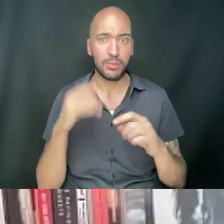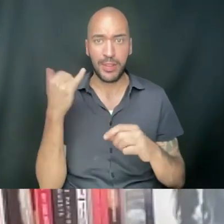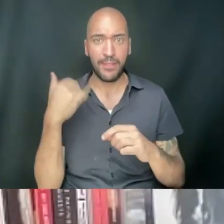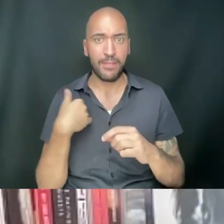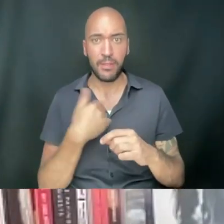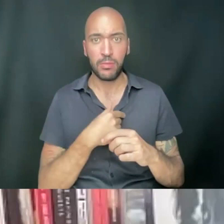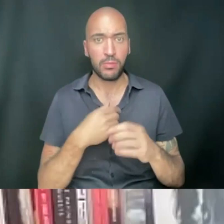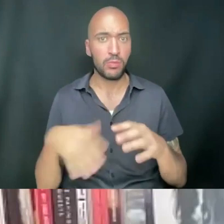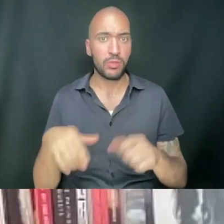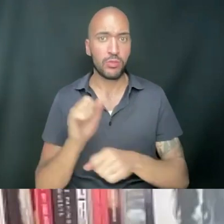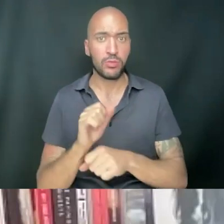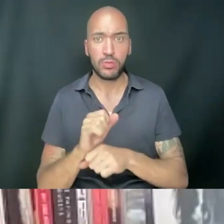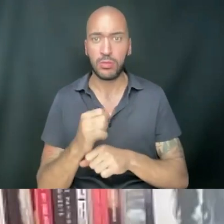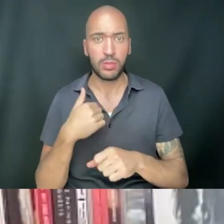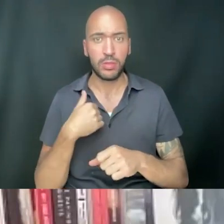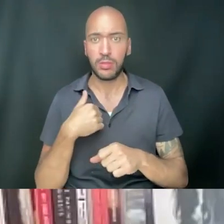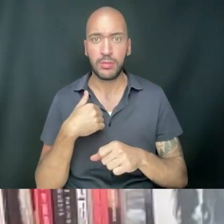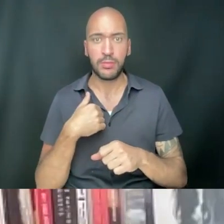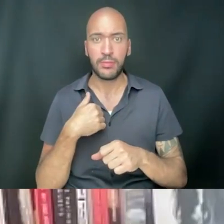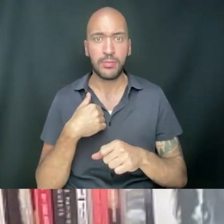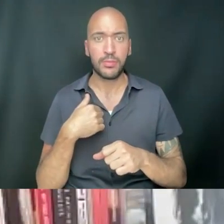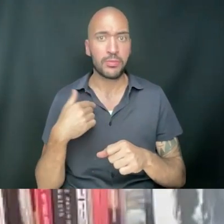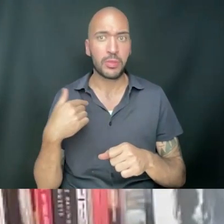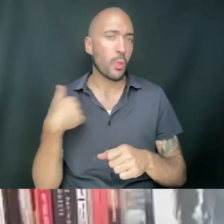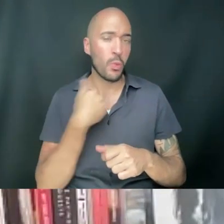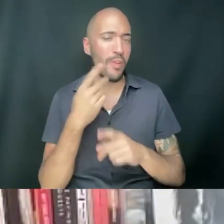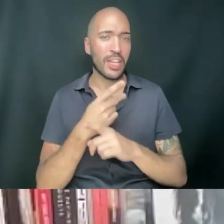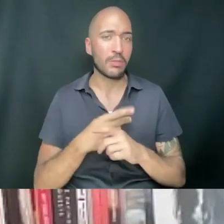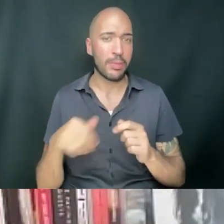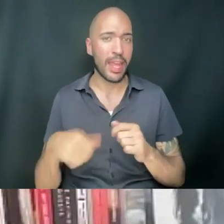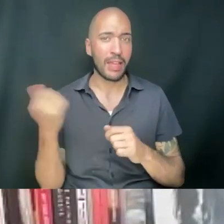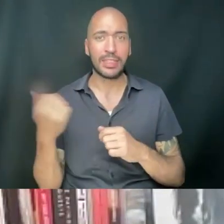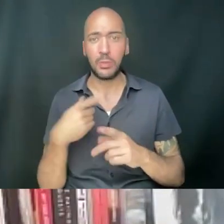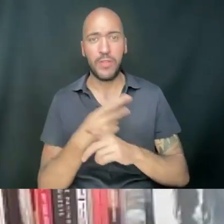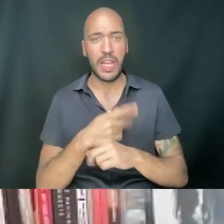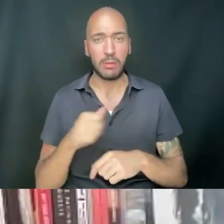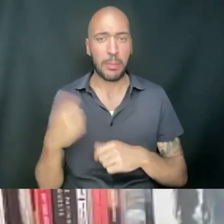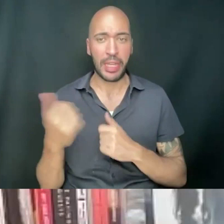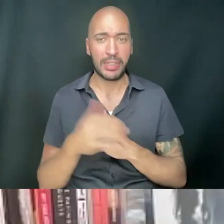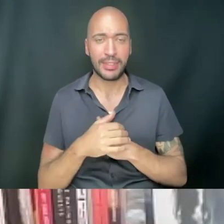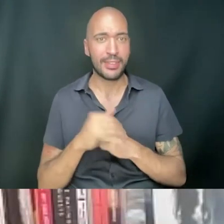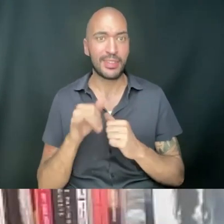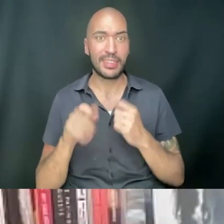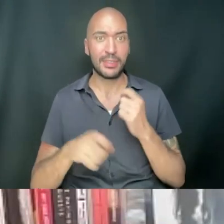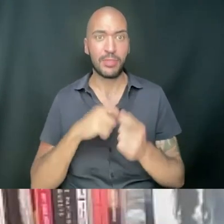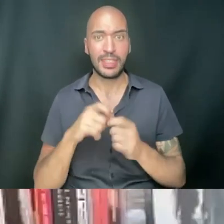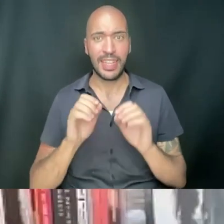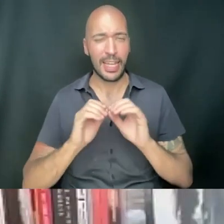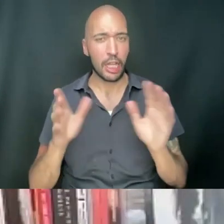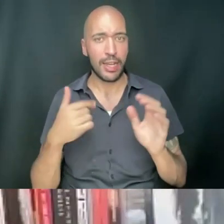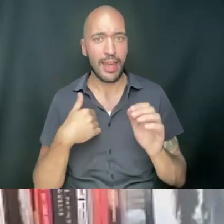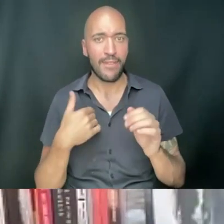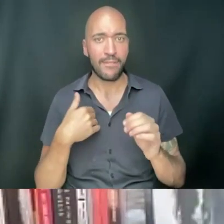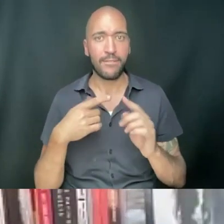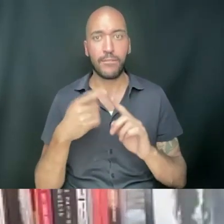lose this job and I do, we'll figure out something else. We'll figure out something else, right? And that's a particular clarity I have,